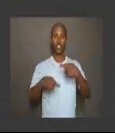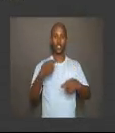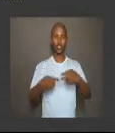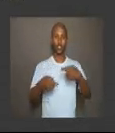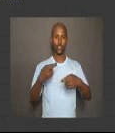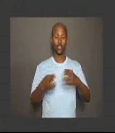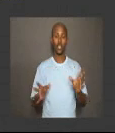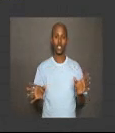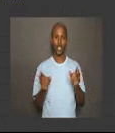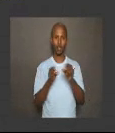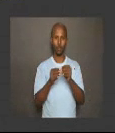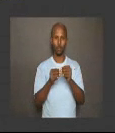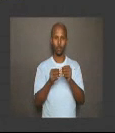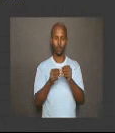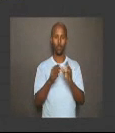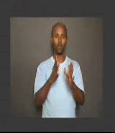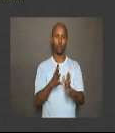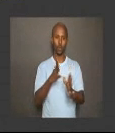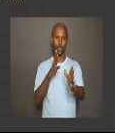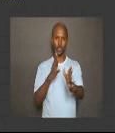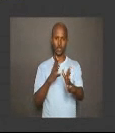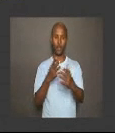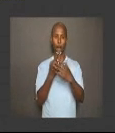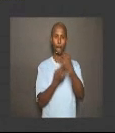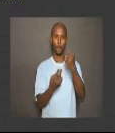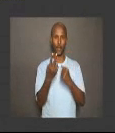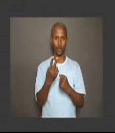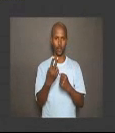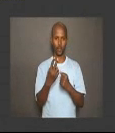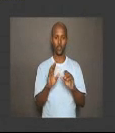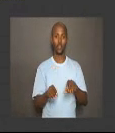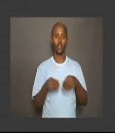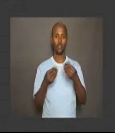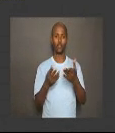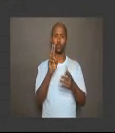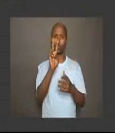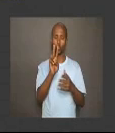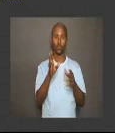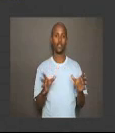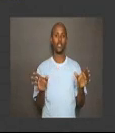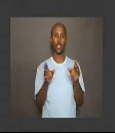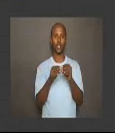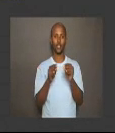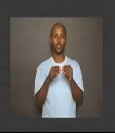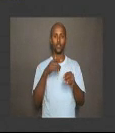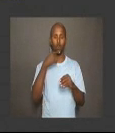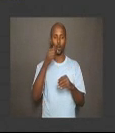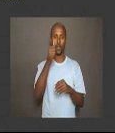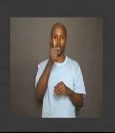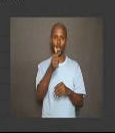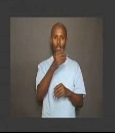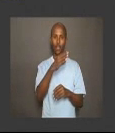is a set of ordered pairs. Given two sets called A